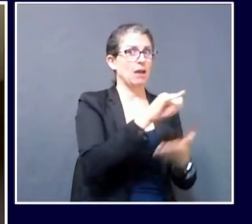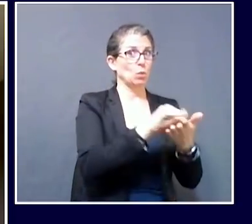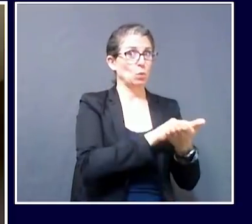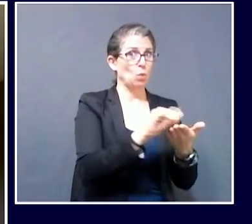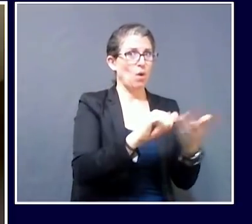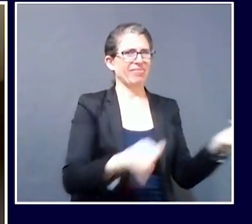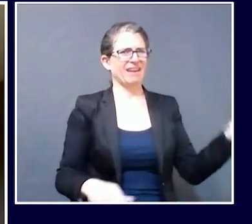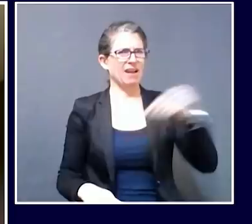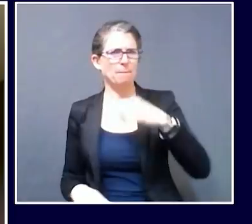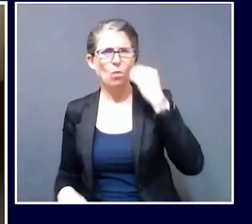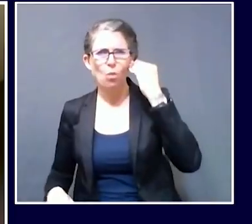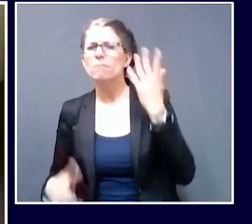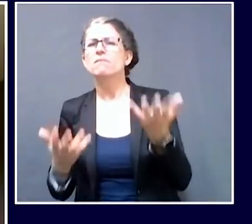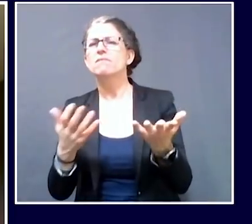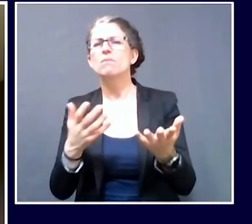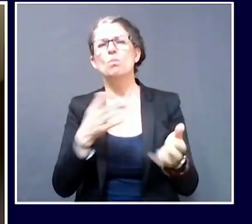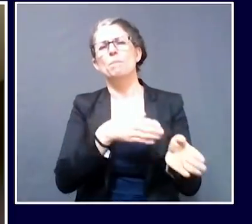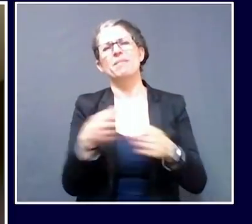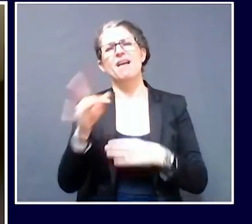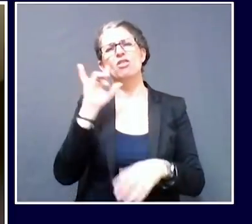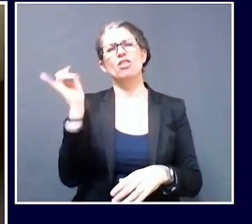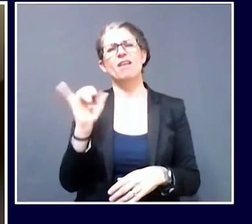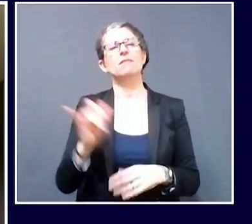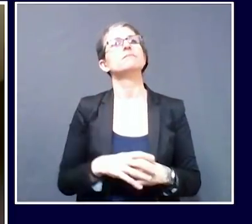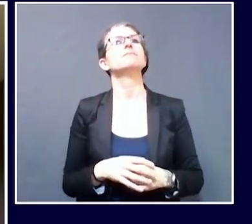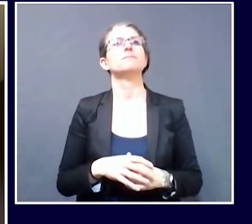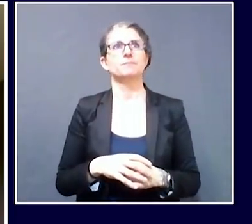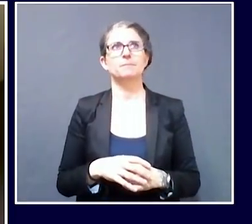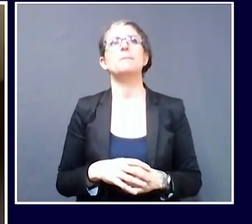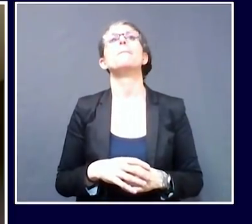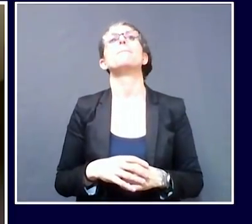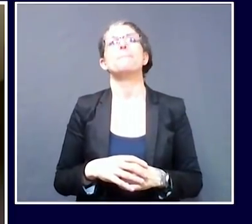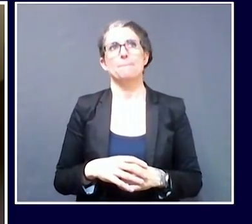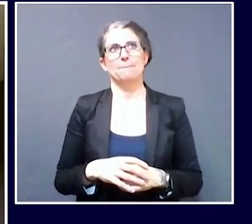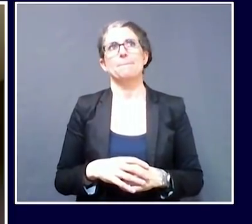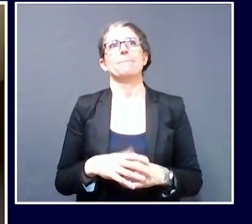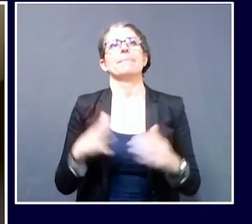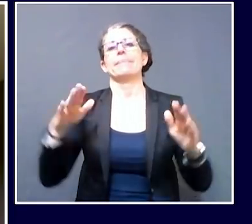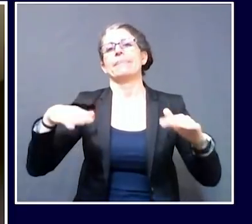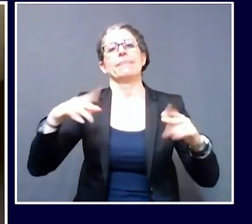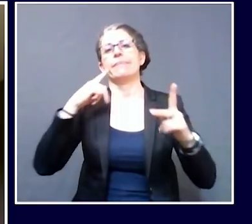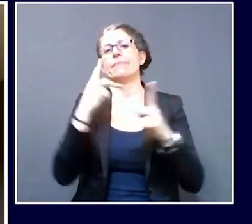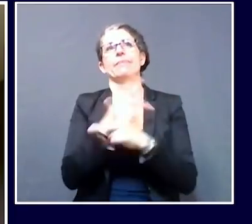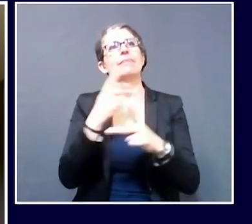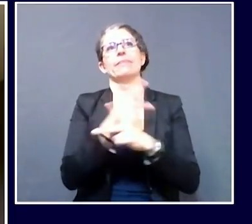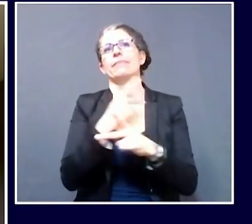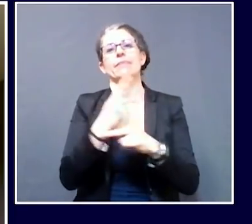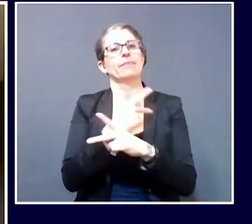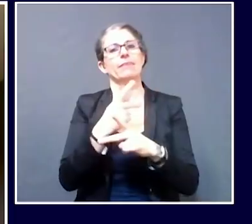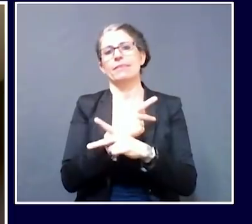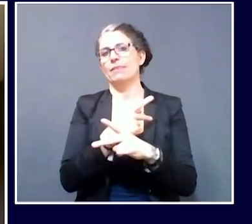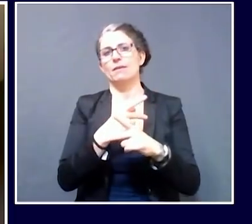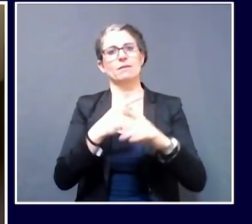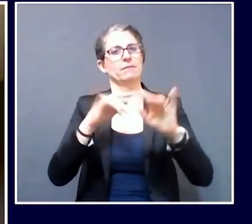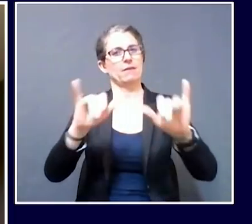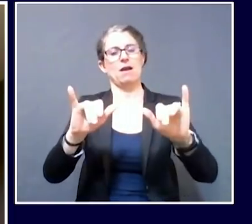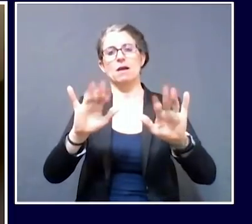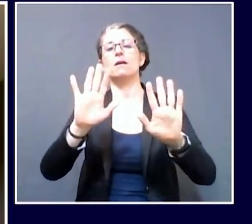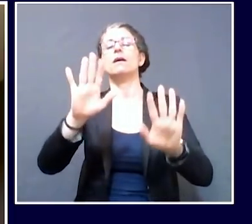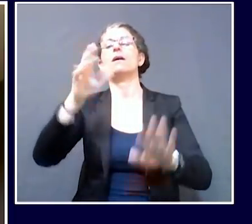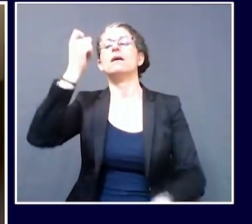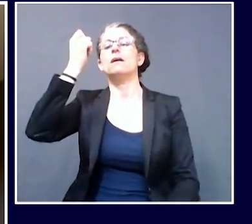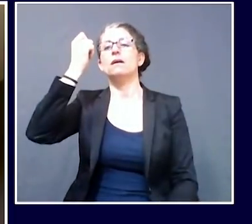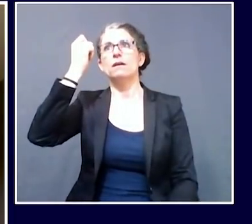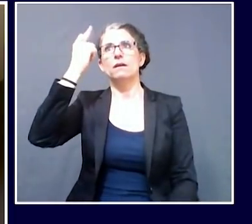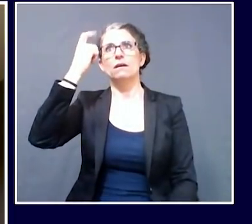we still have an executive order that requires quarantine as people leave the state and come back. Unless they are doing essential